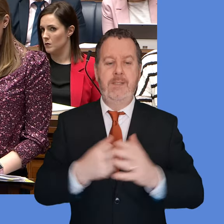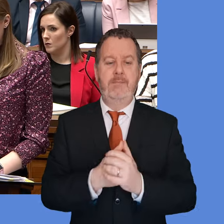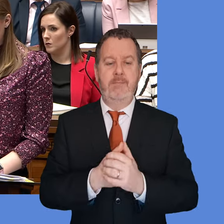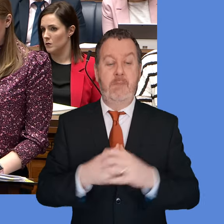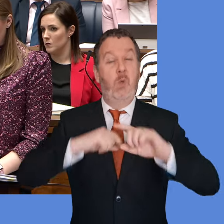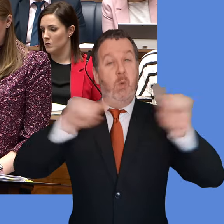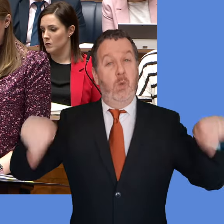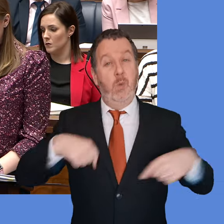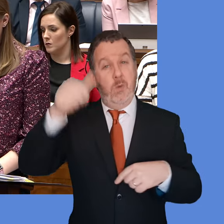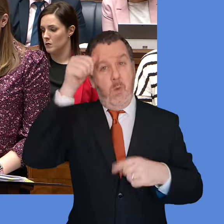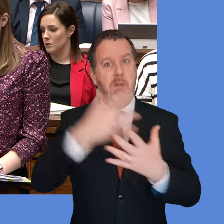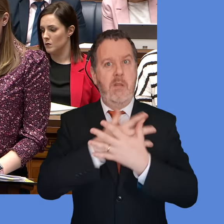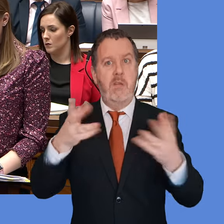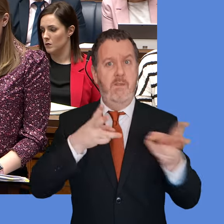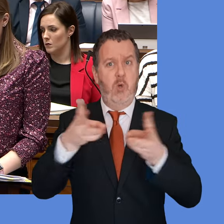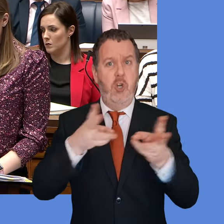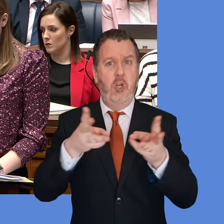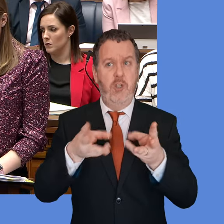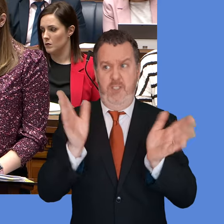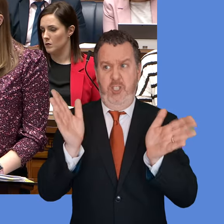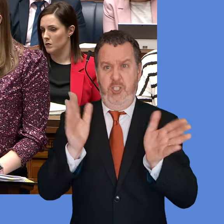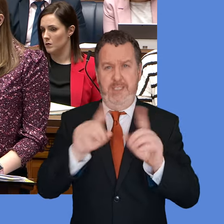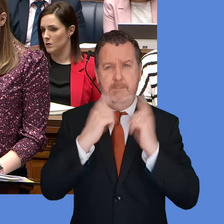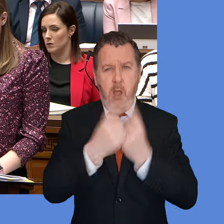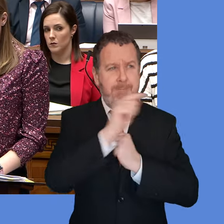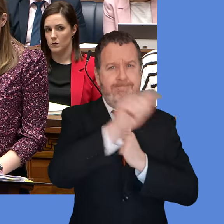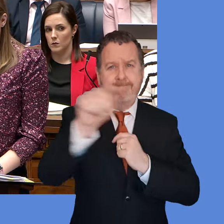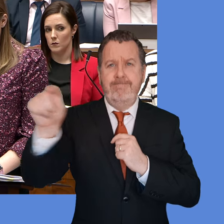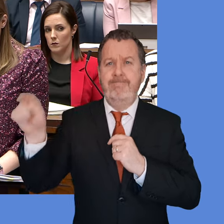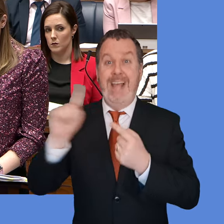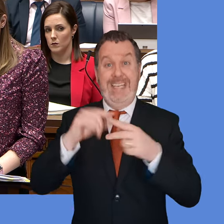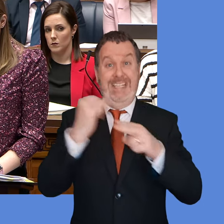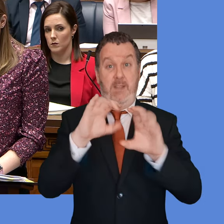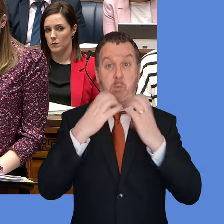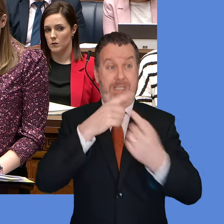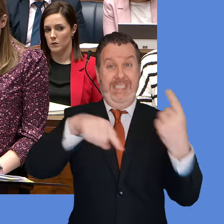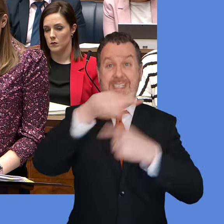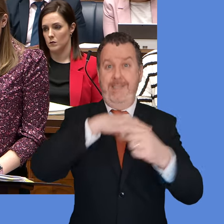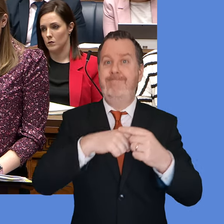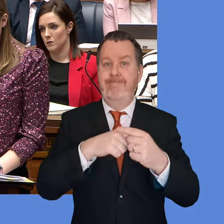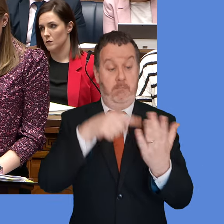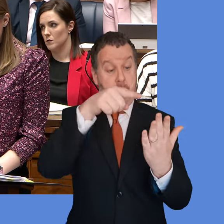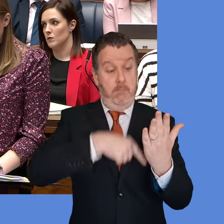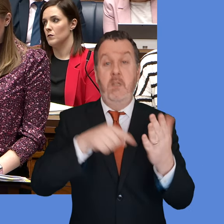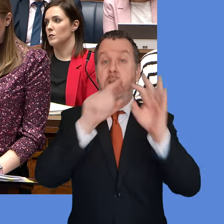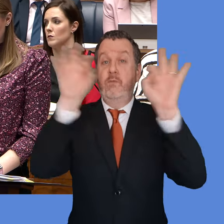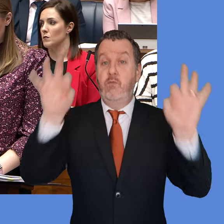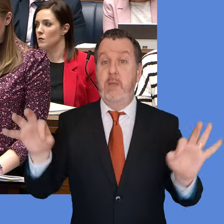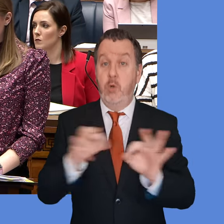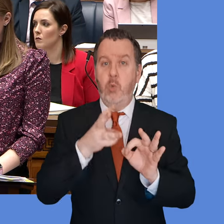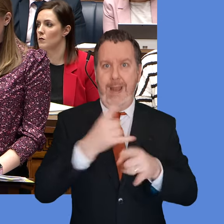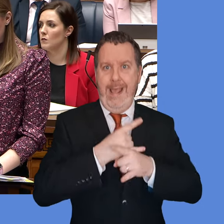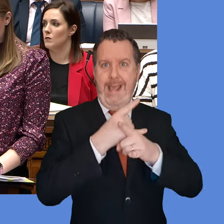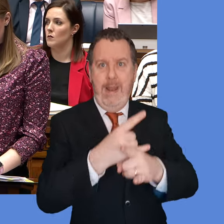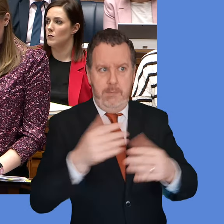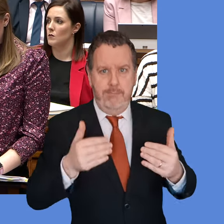that there is a lot of work already being taken forward across departments and indeed in our communities. This framework is intended to enhance and complement this work to bring about